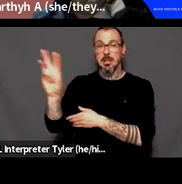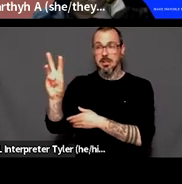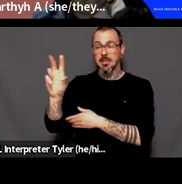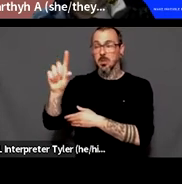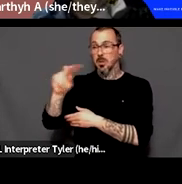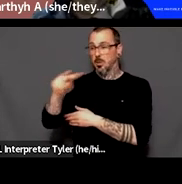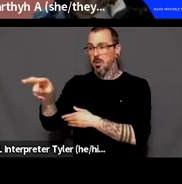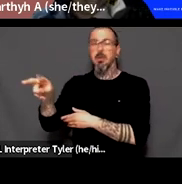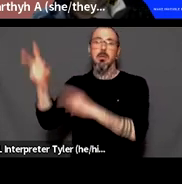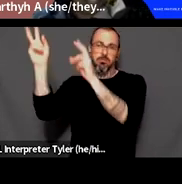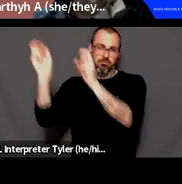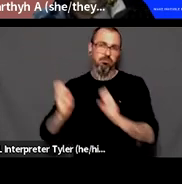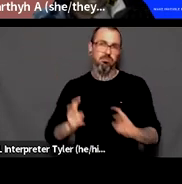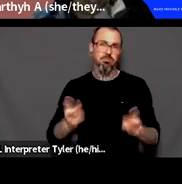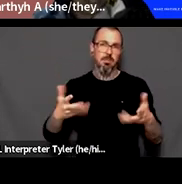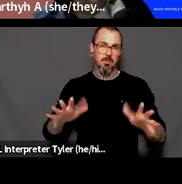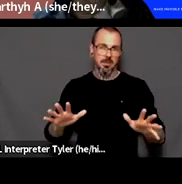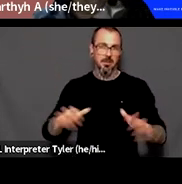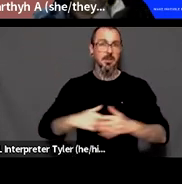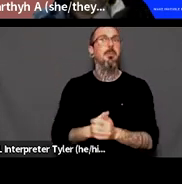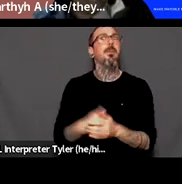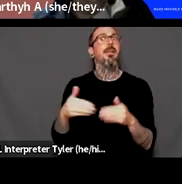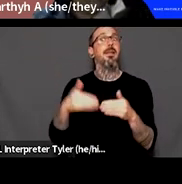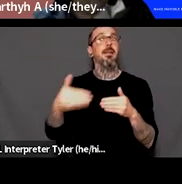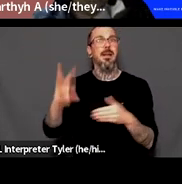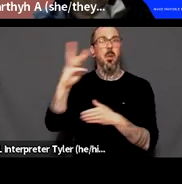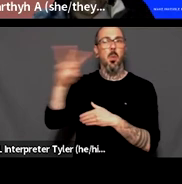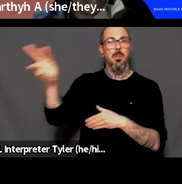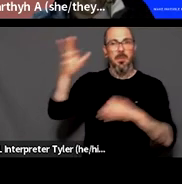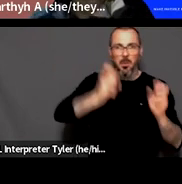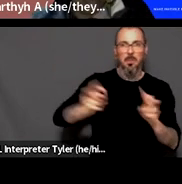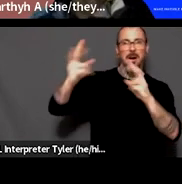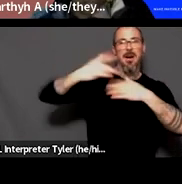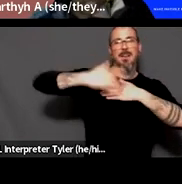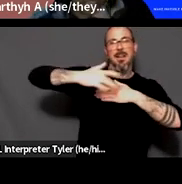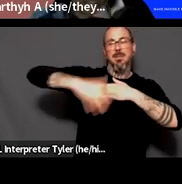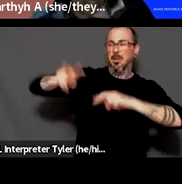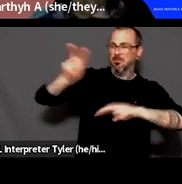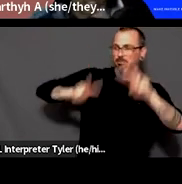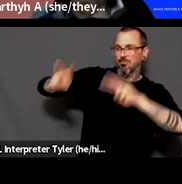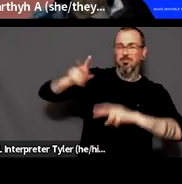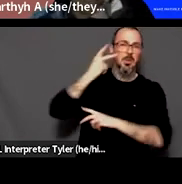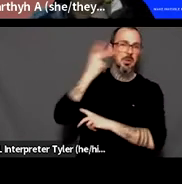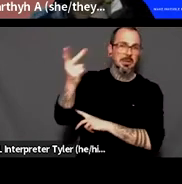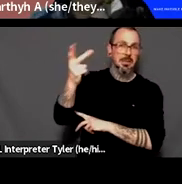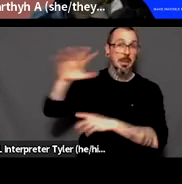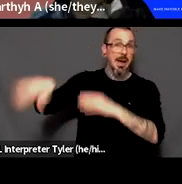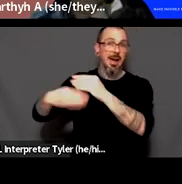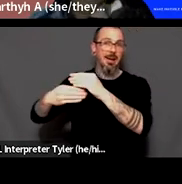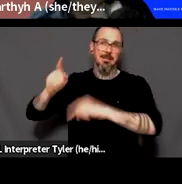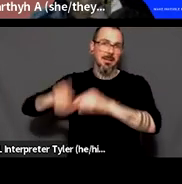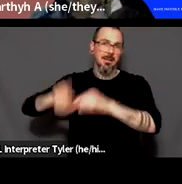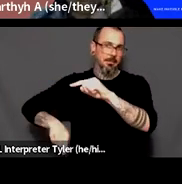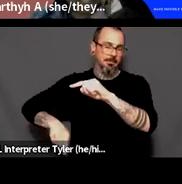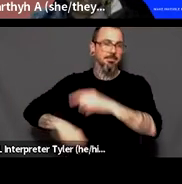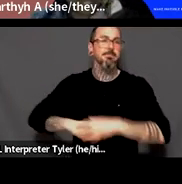During this time, resource suggestions and comments will need to be approved by a moderator before being added to the document. The link